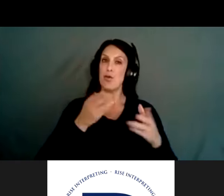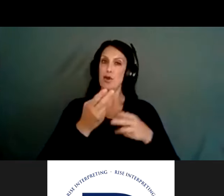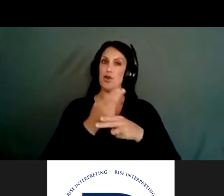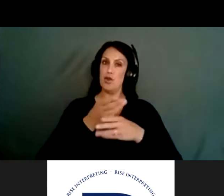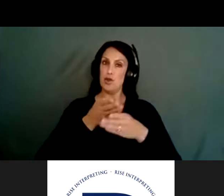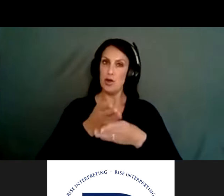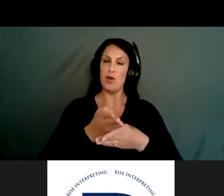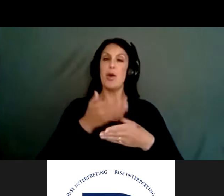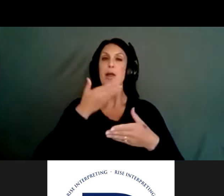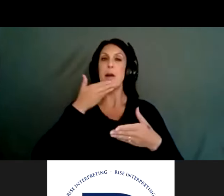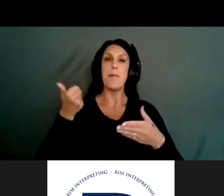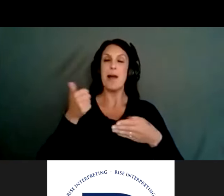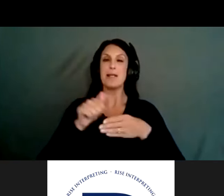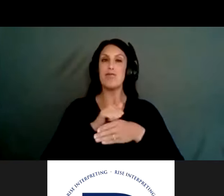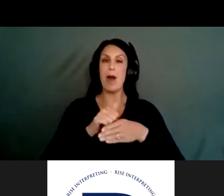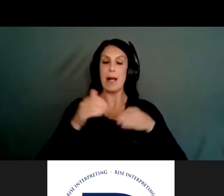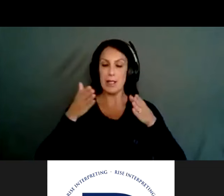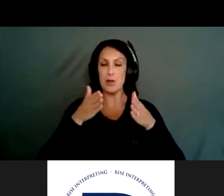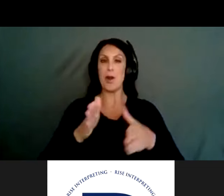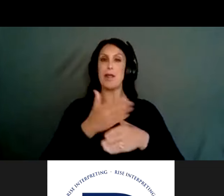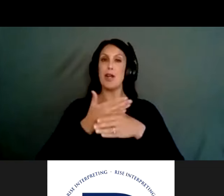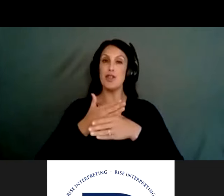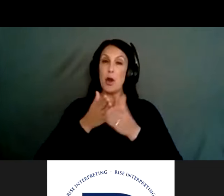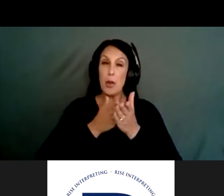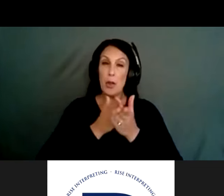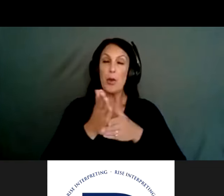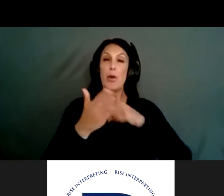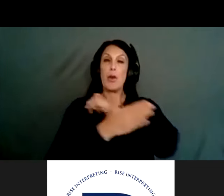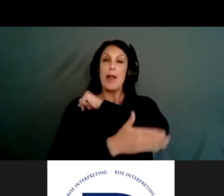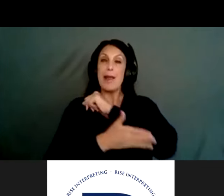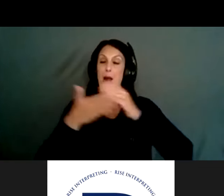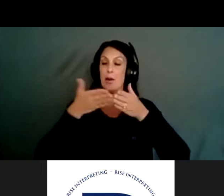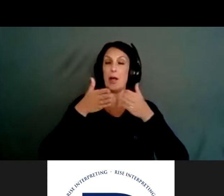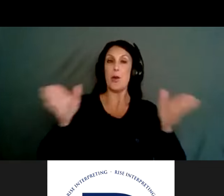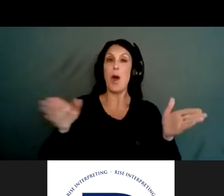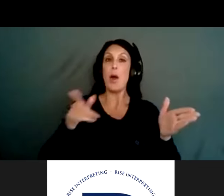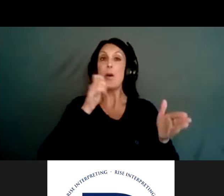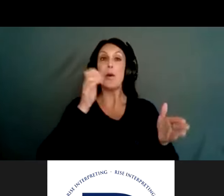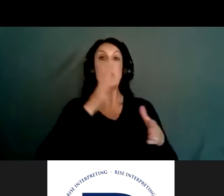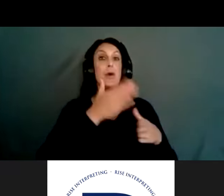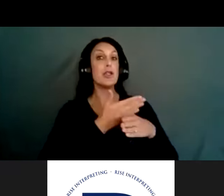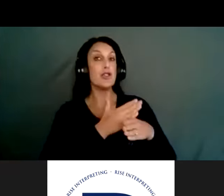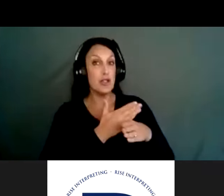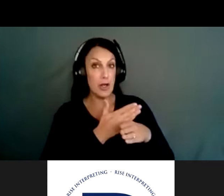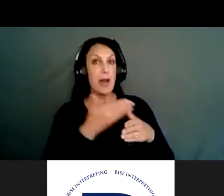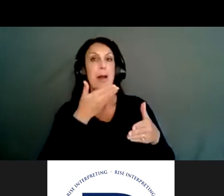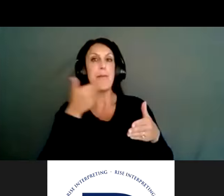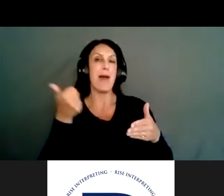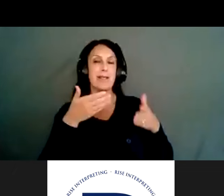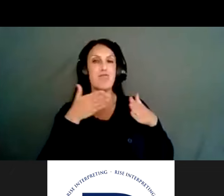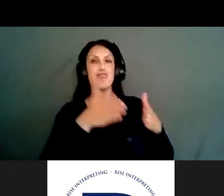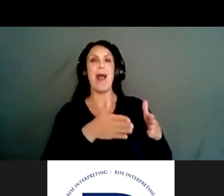the best practices so that everything that's shared across our county, regardless of who's sharing it, is going to be sharing best practice, most well-informed